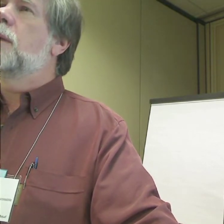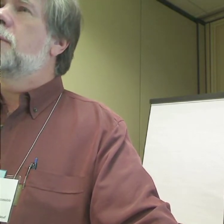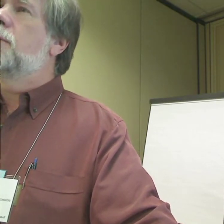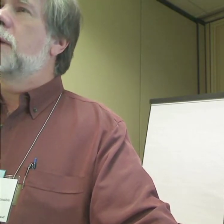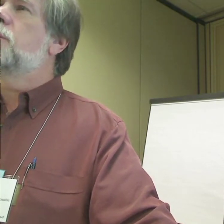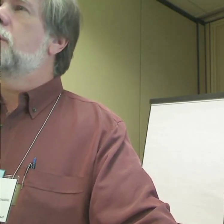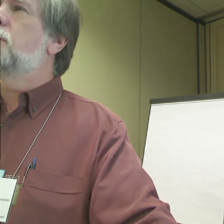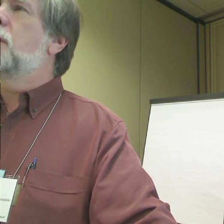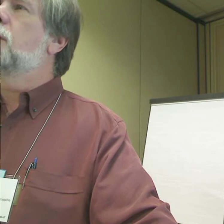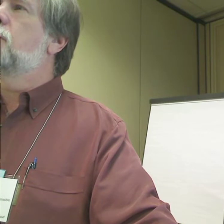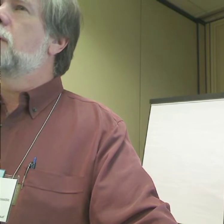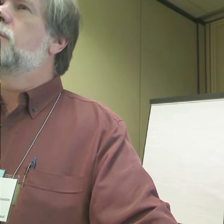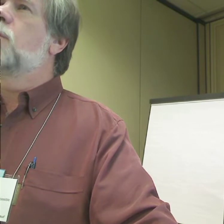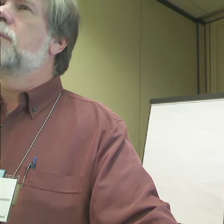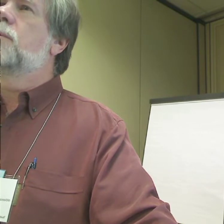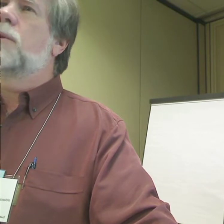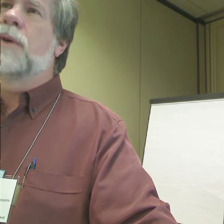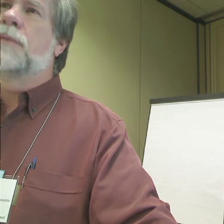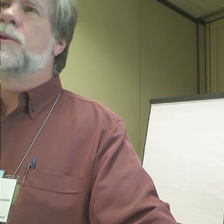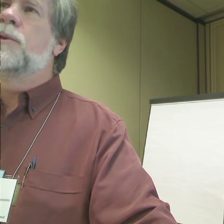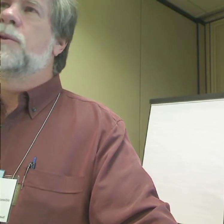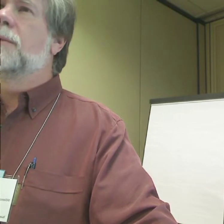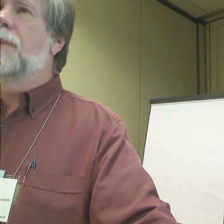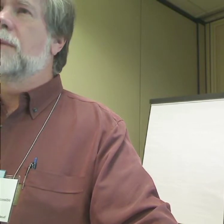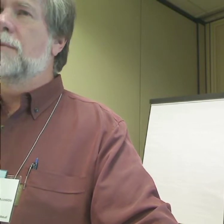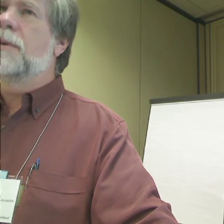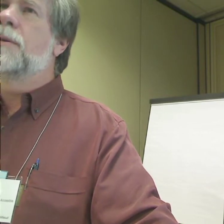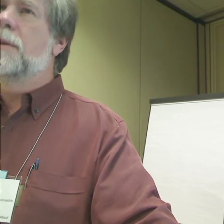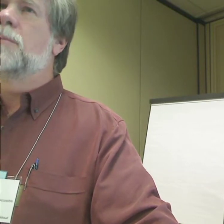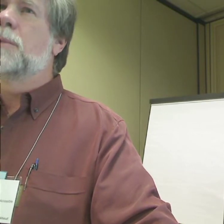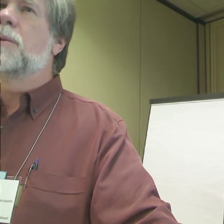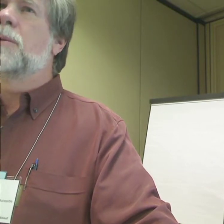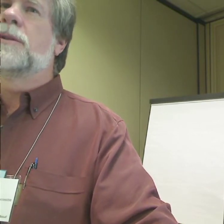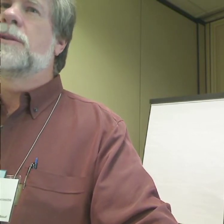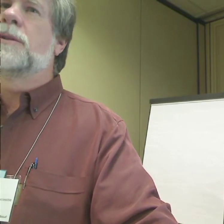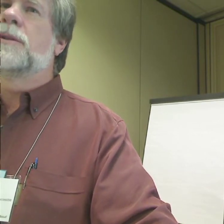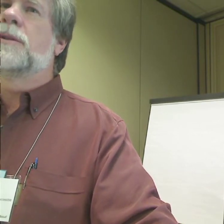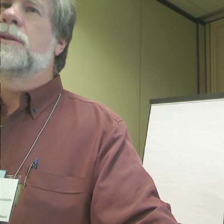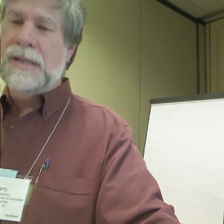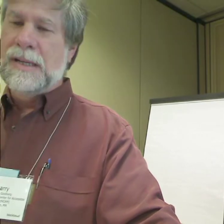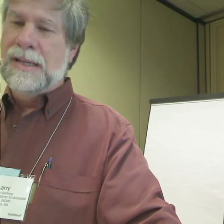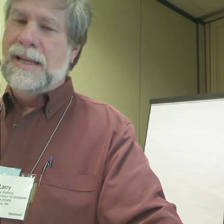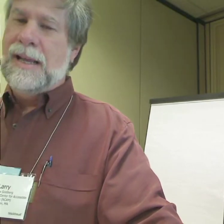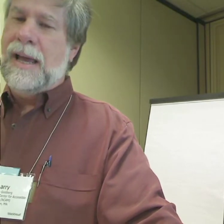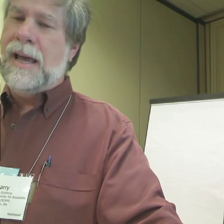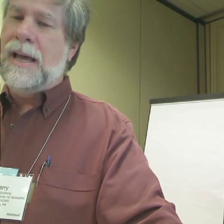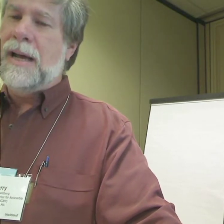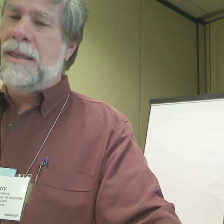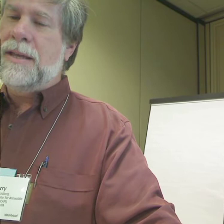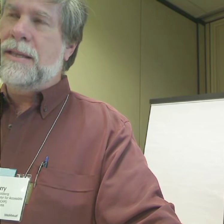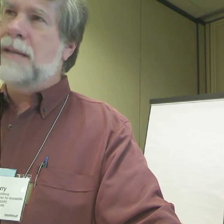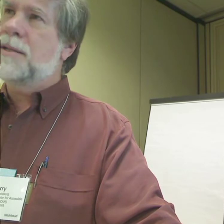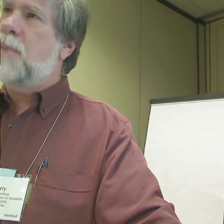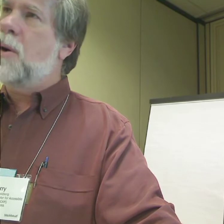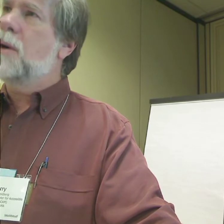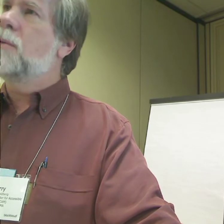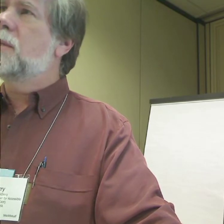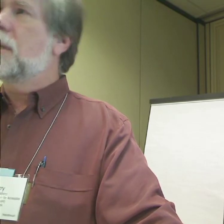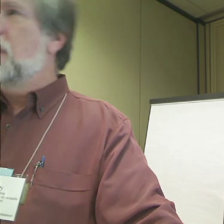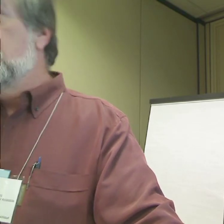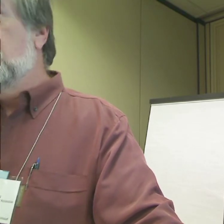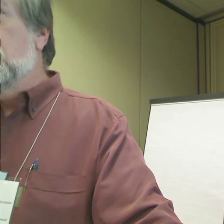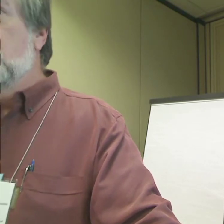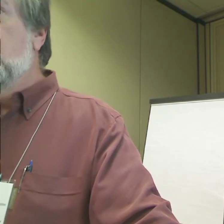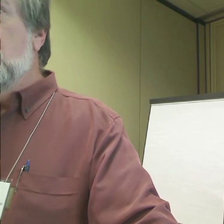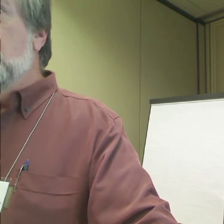door and found yourself standing in front of one of his photographs, you were involved in a very deeply personal experience. And I think that's part